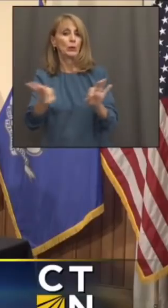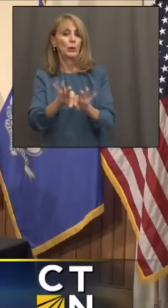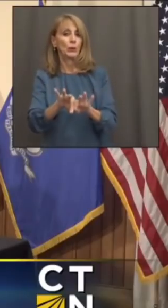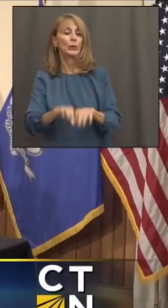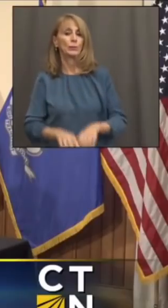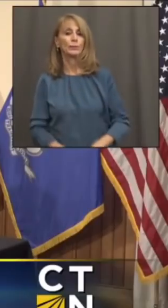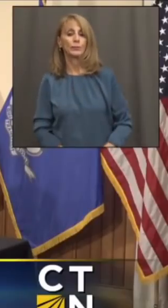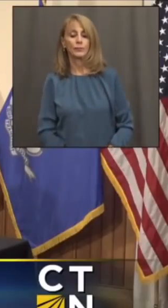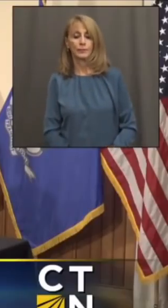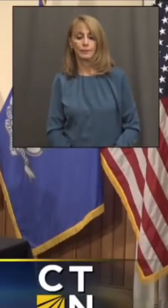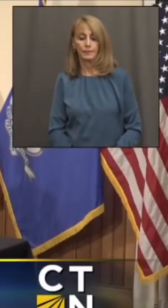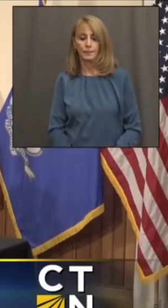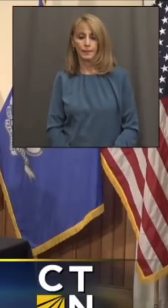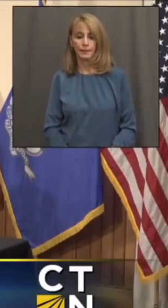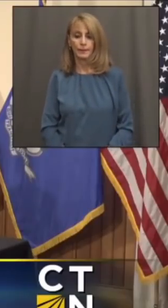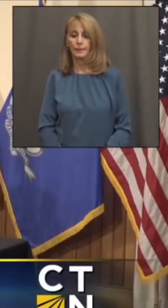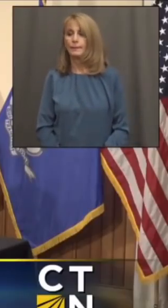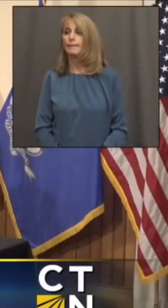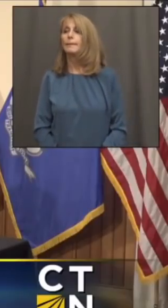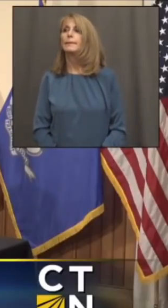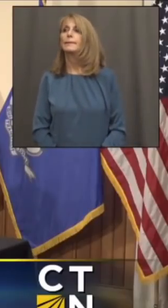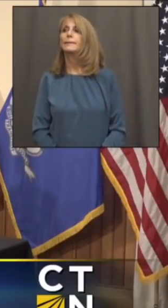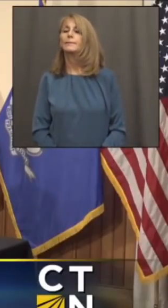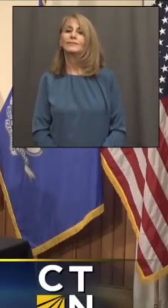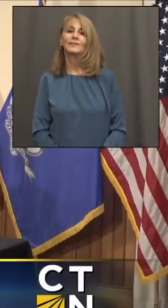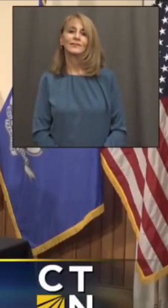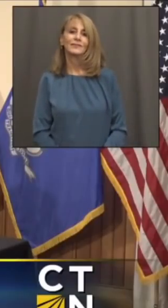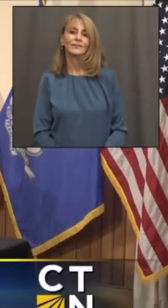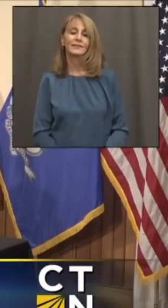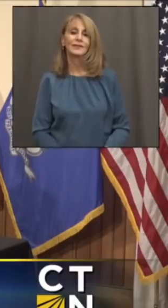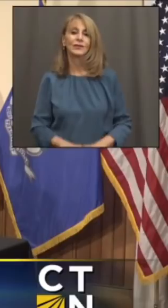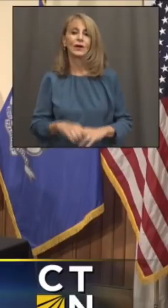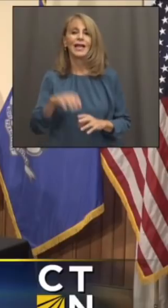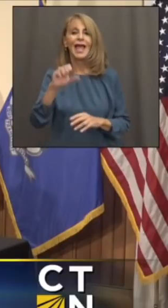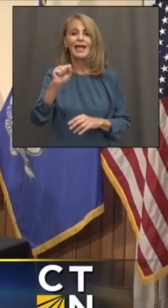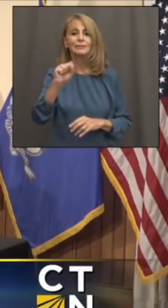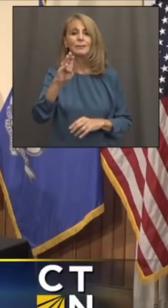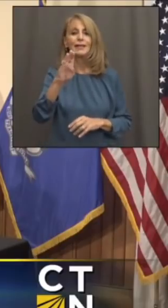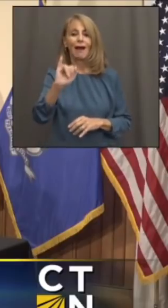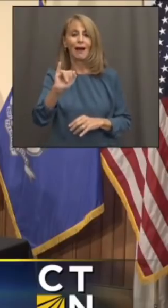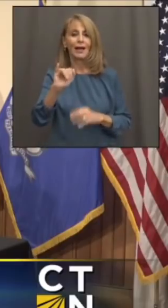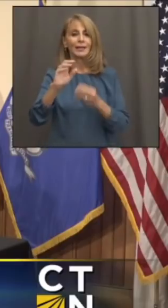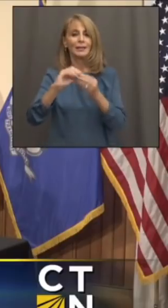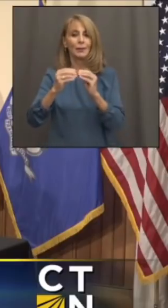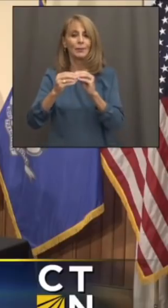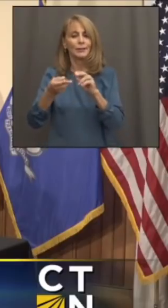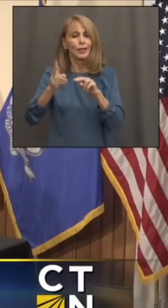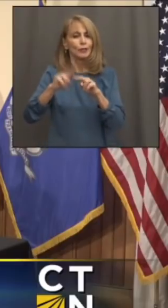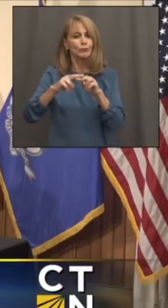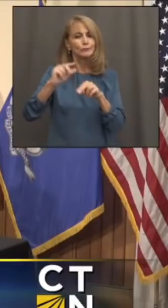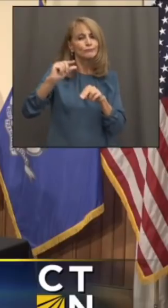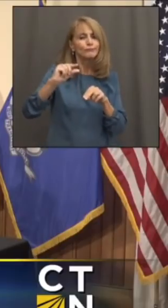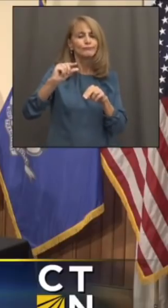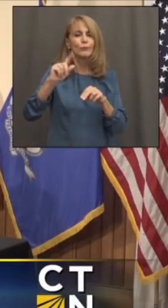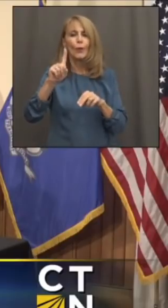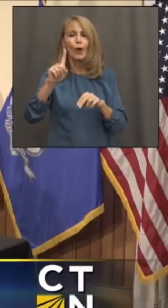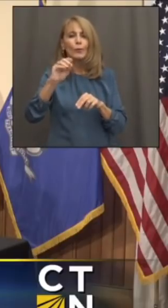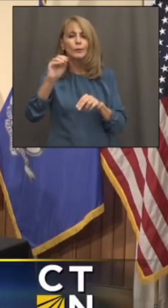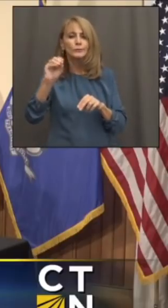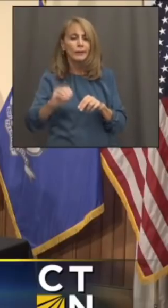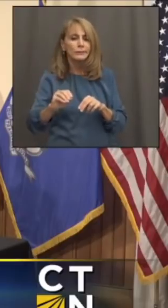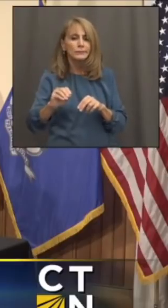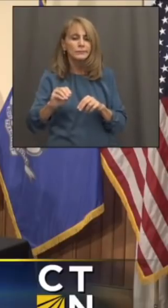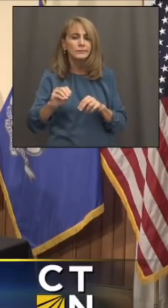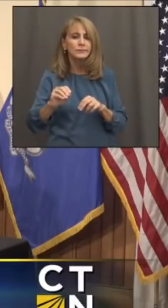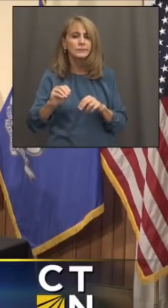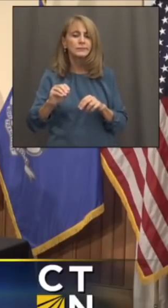Okay. And one last, uh, you mentioned the SBI index had increased, uh, by 1%. Um, if I heard